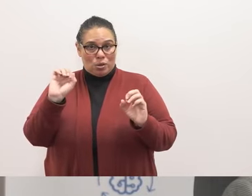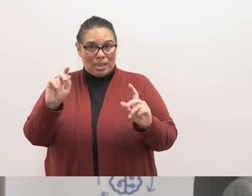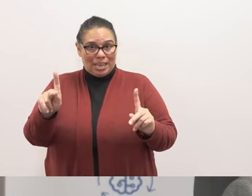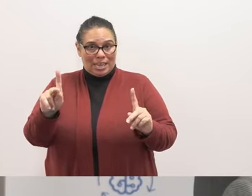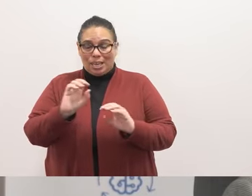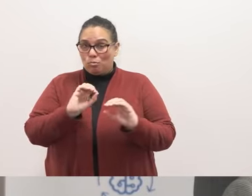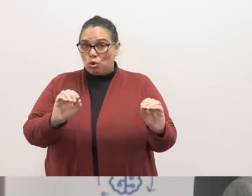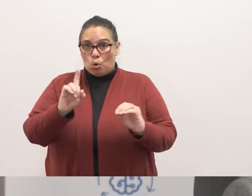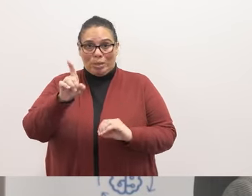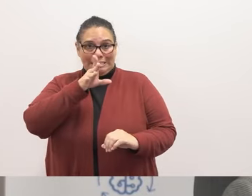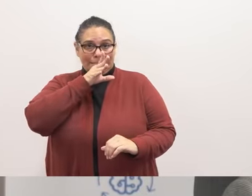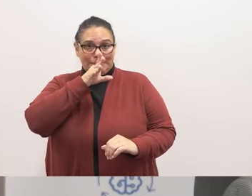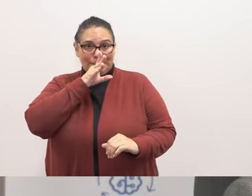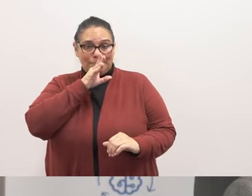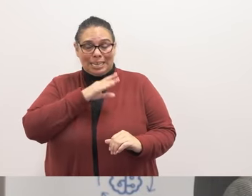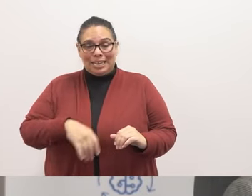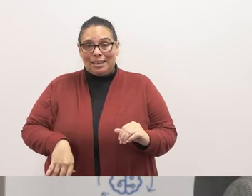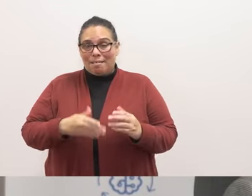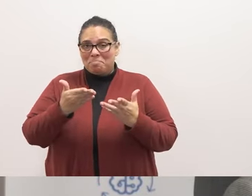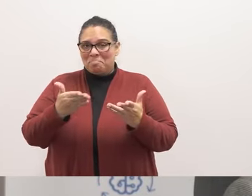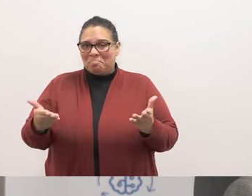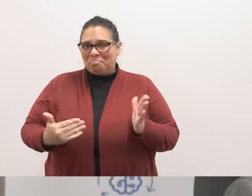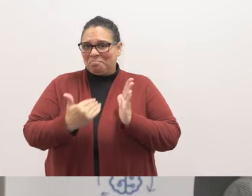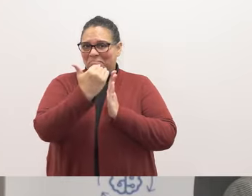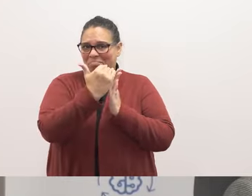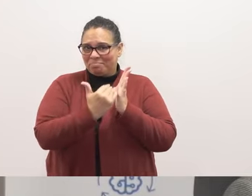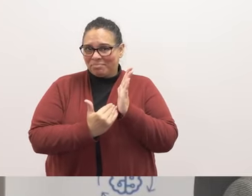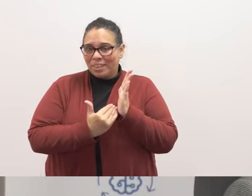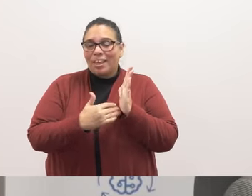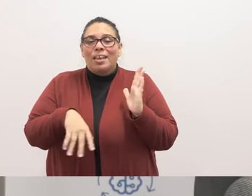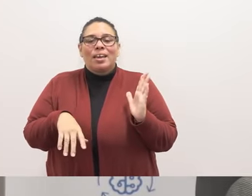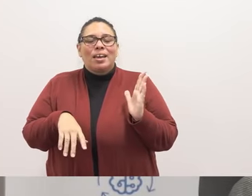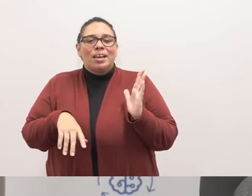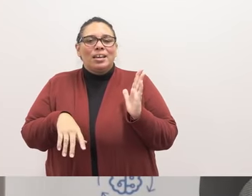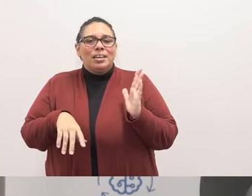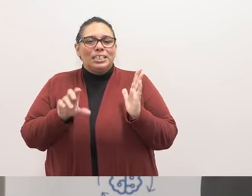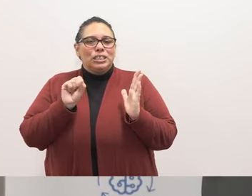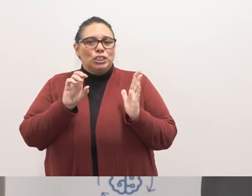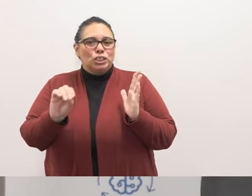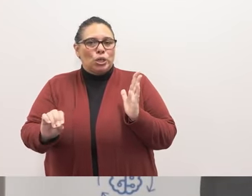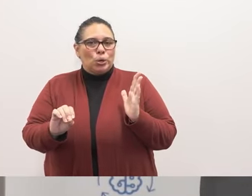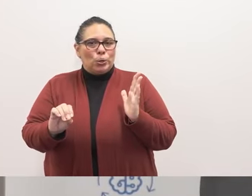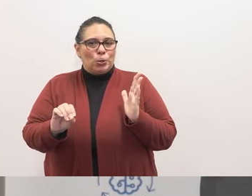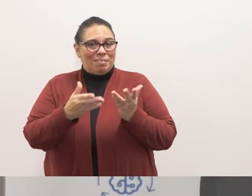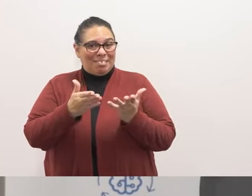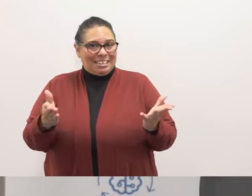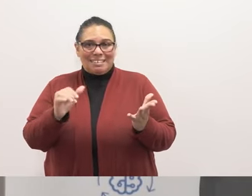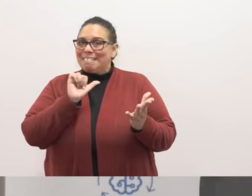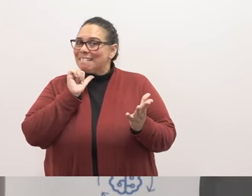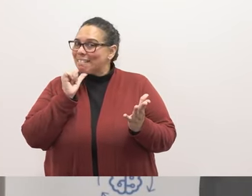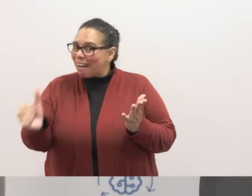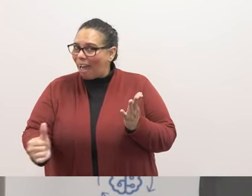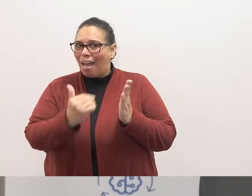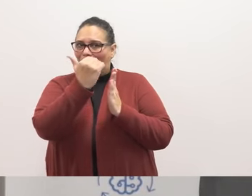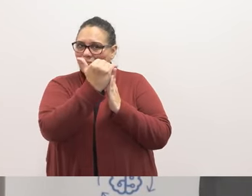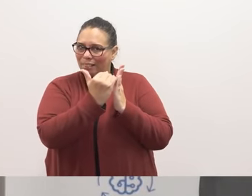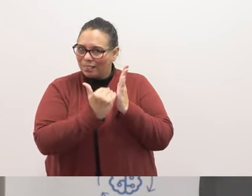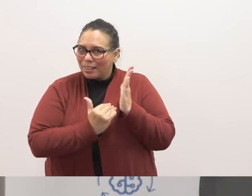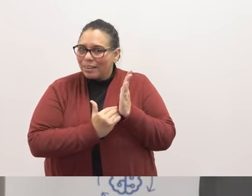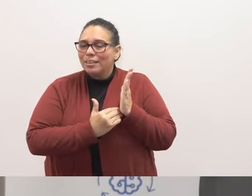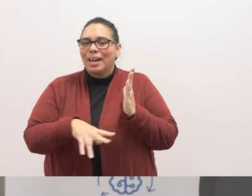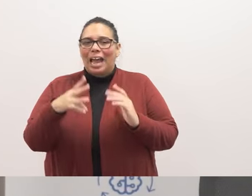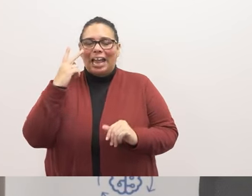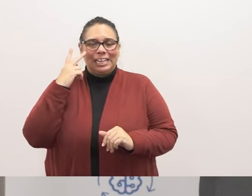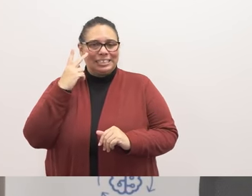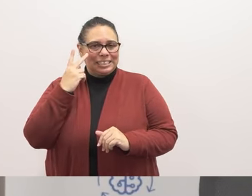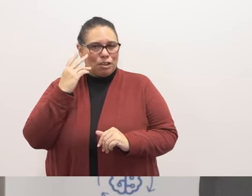nobody to speak on items listed on the agenda, so for items not listed on the agenda, I